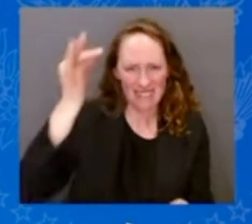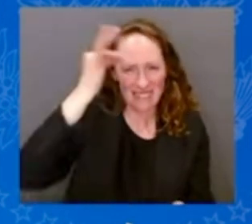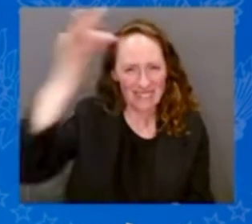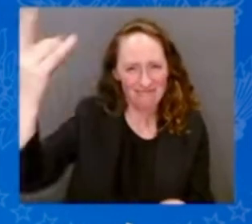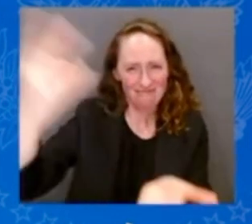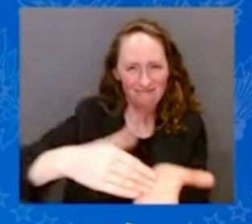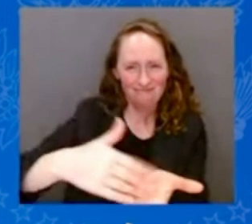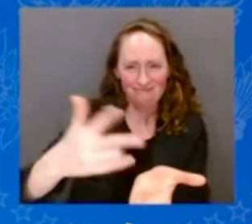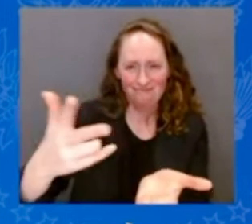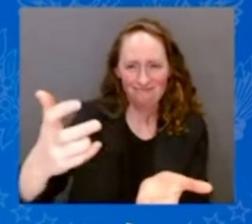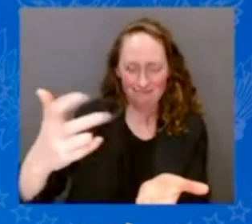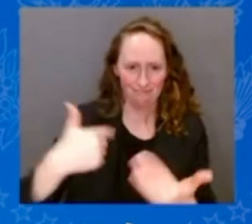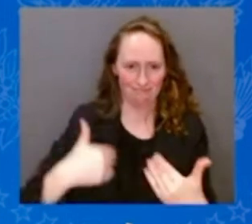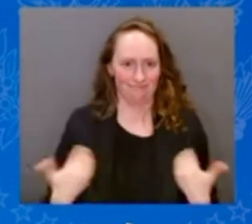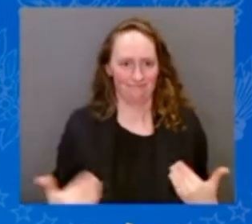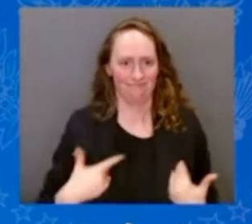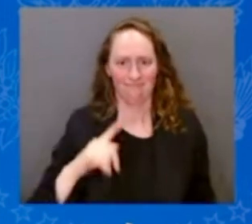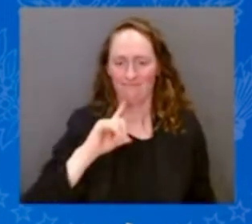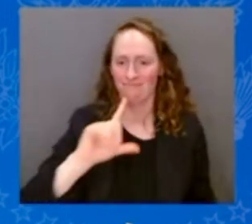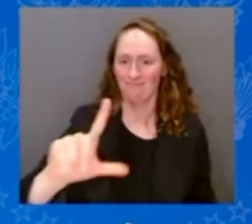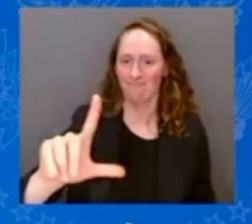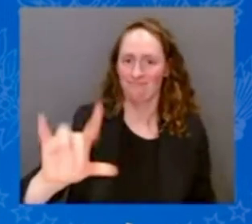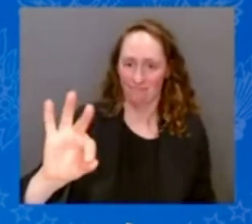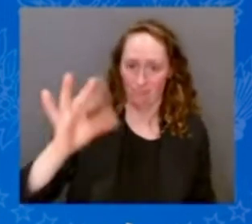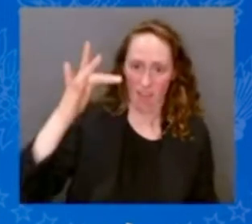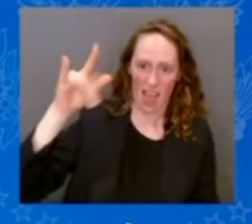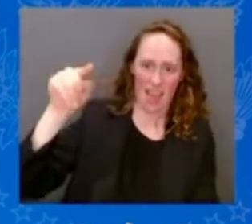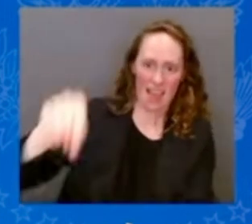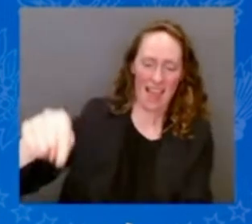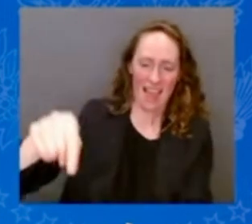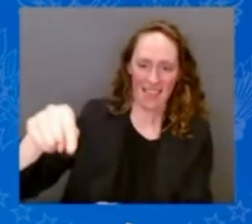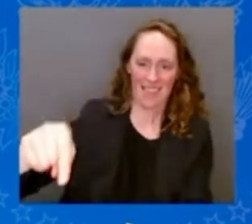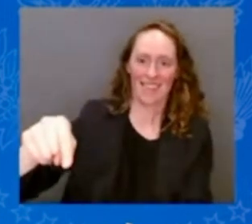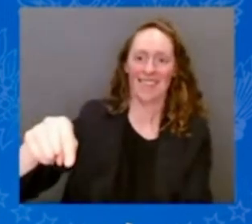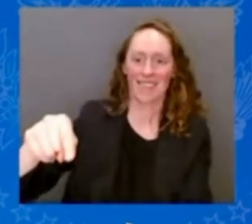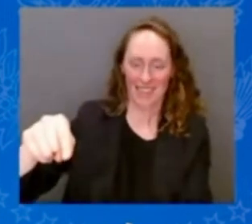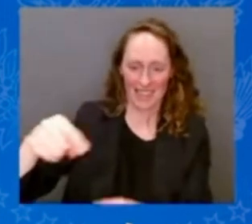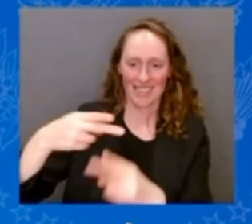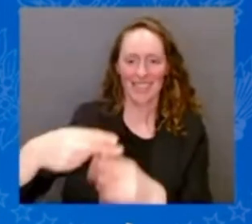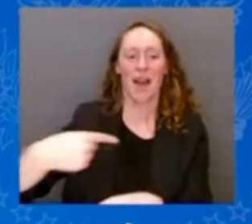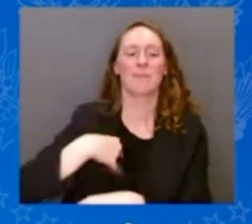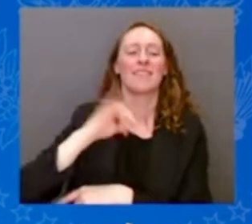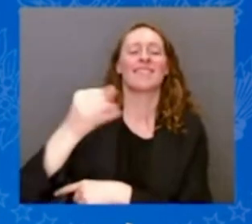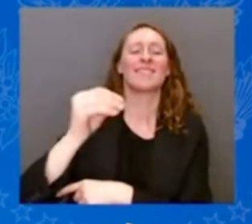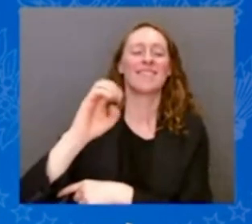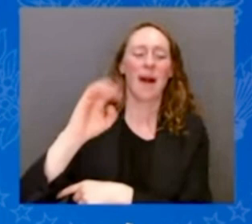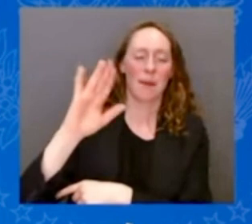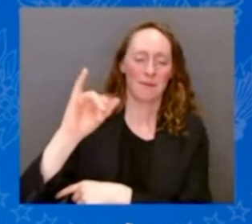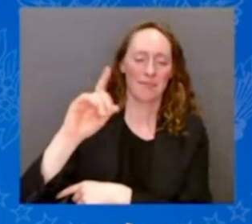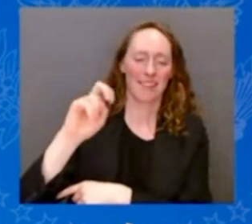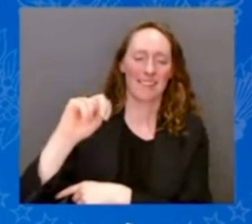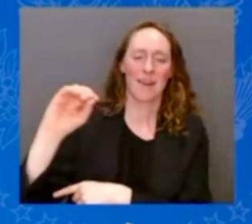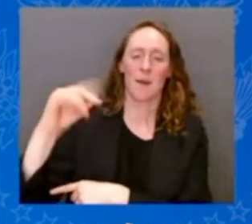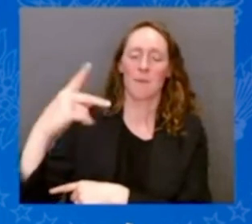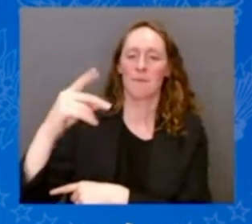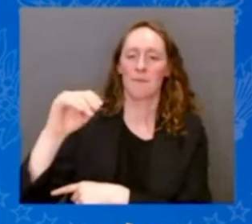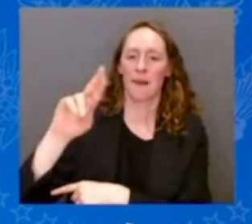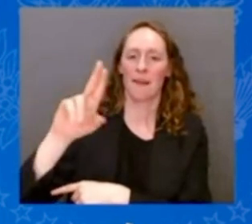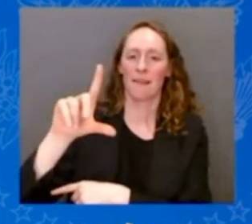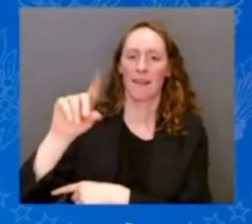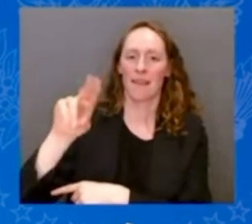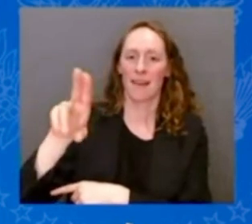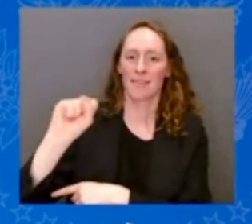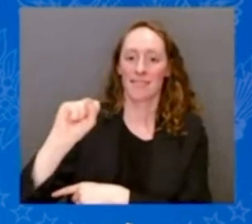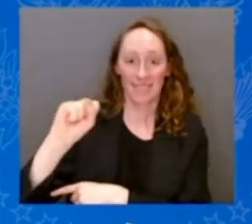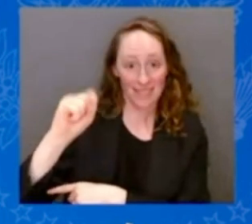It was because he started calling me Joe Bidenopolis because, oh, you think I'm kidding? I'm not joking, am I? I'm not joking because